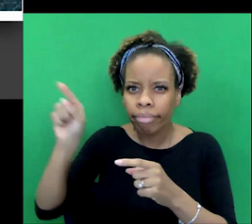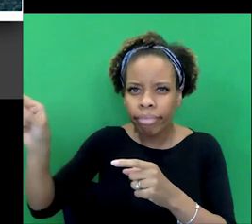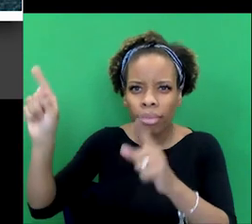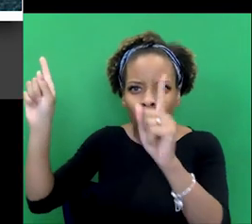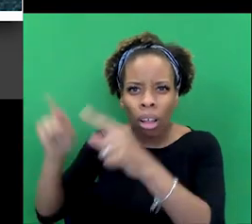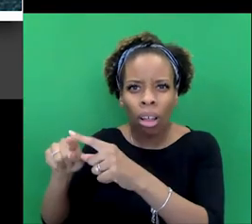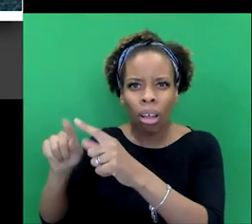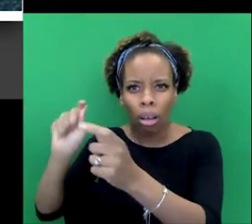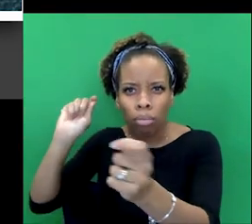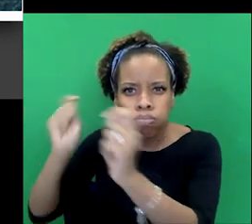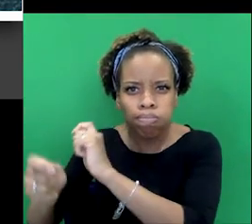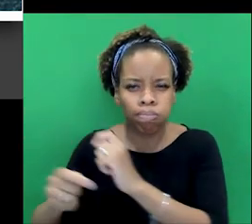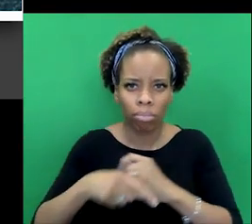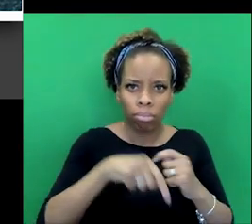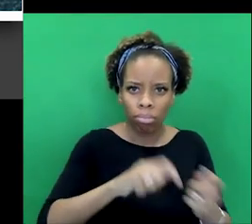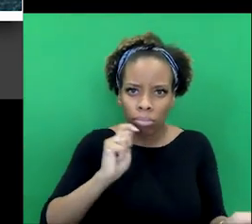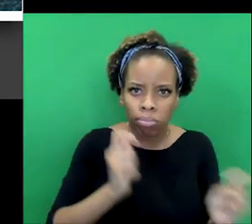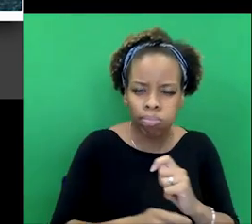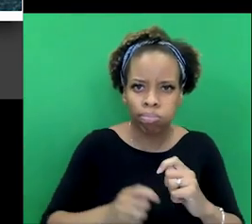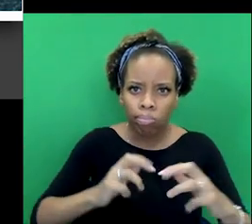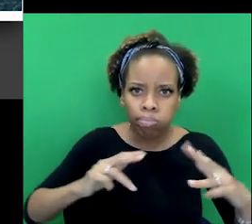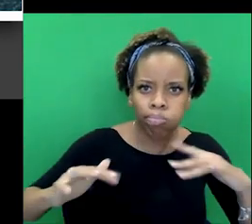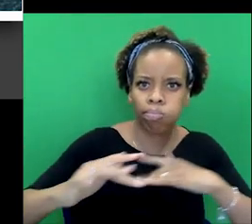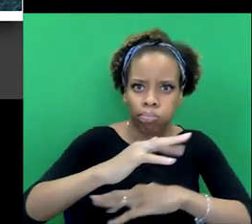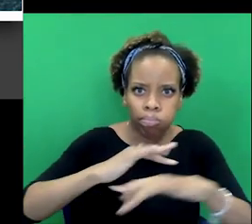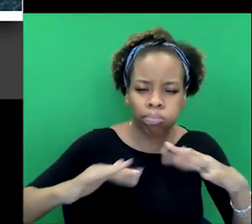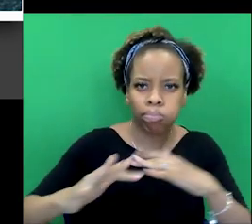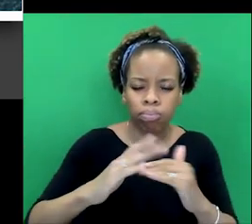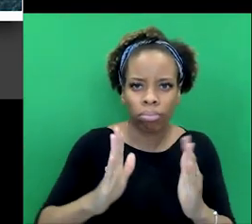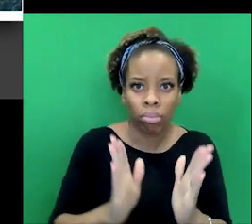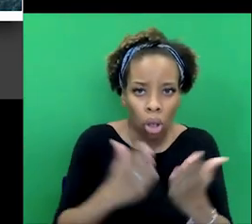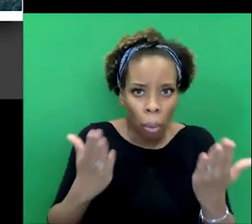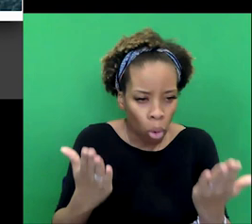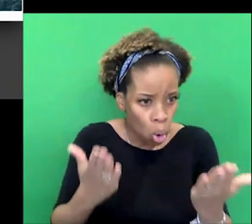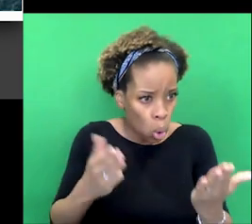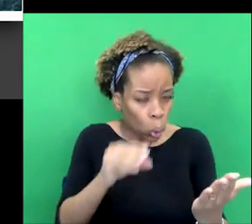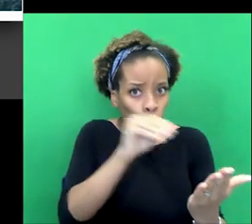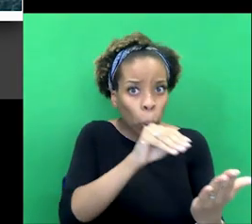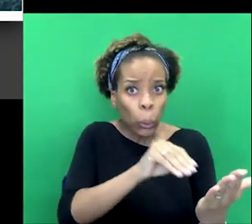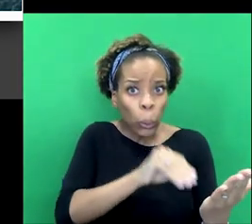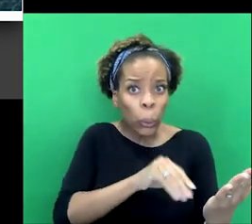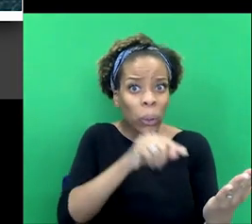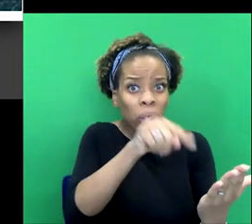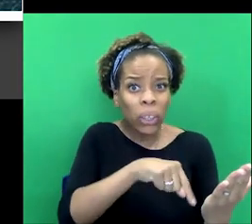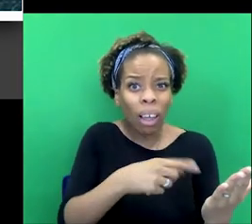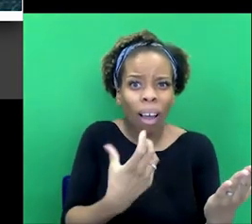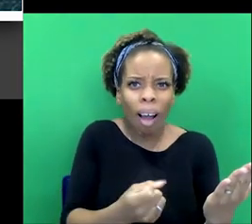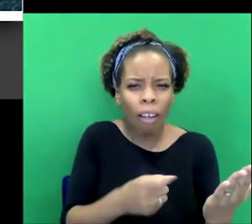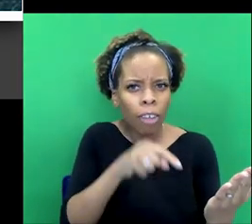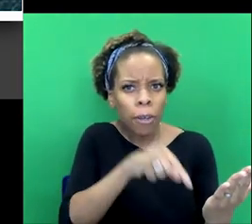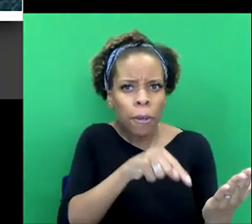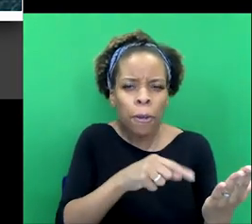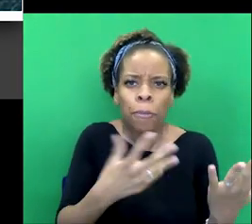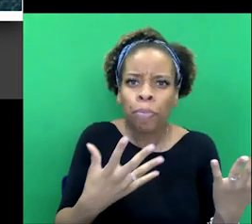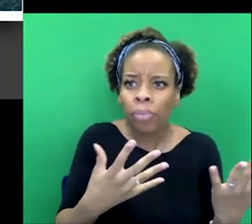heard described, might be showing up in, in Doyle's fiction. I mean, are there, are there ideas from this later period